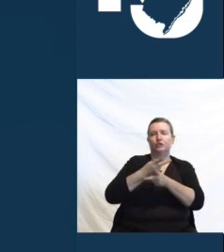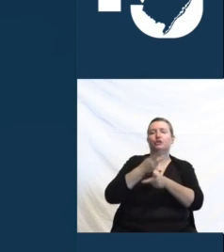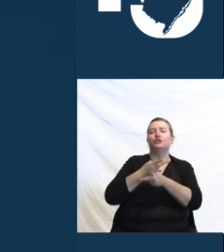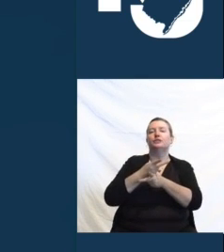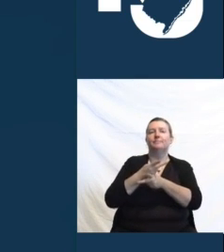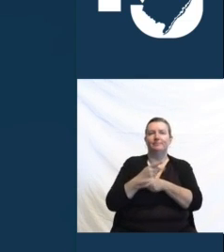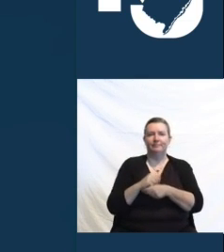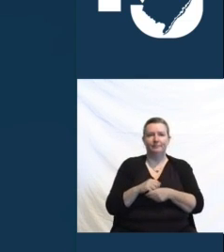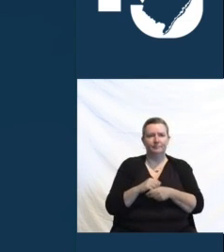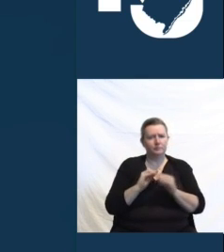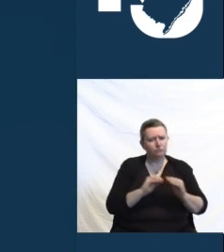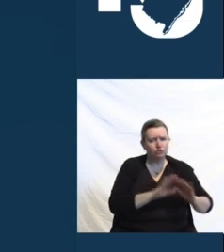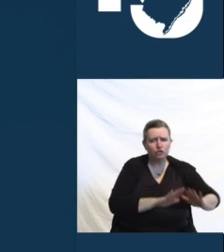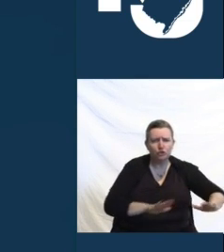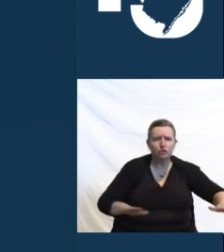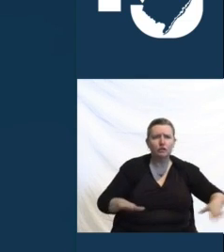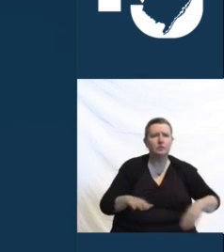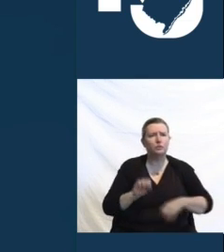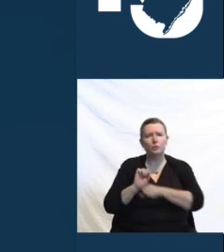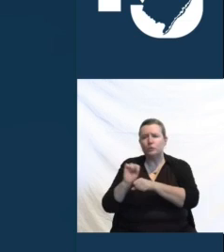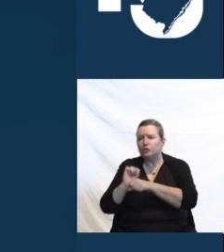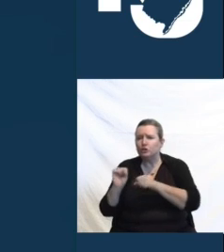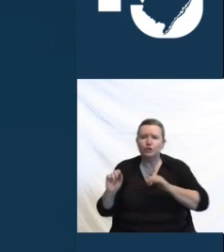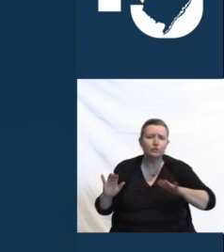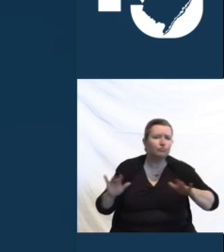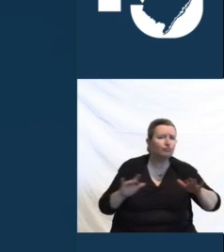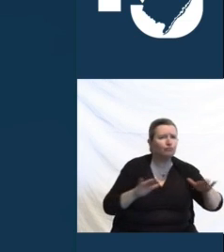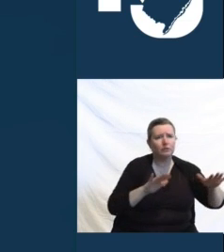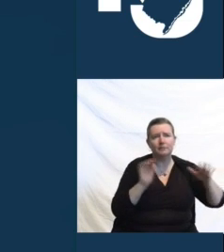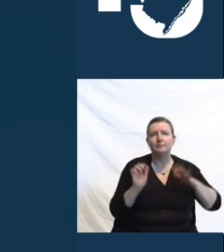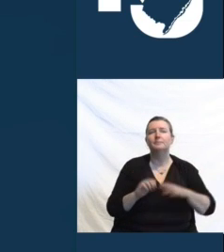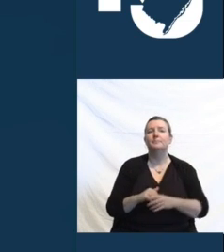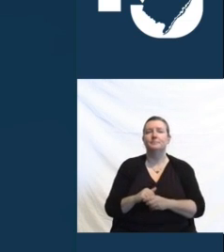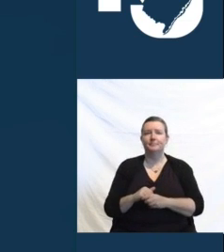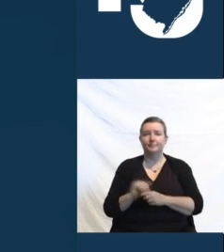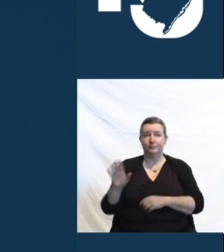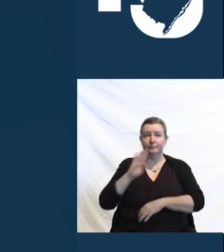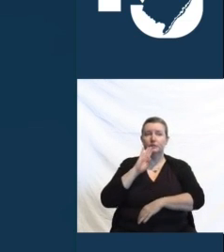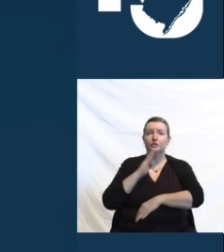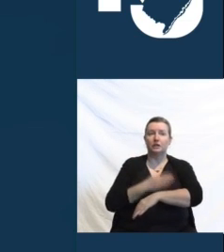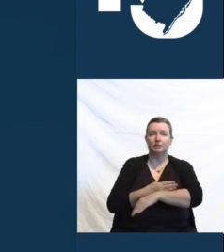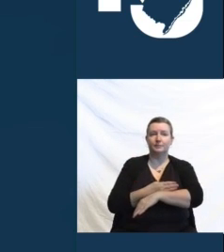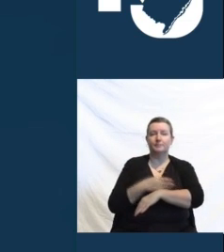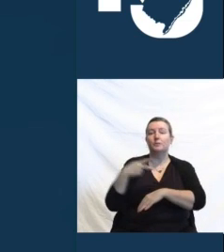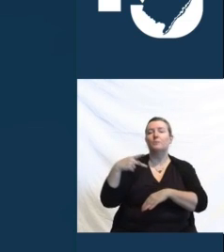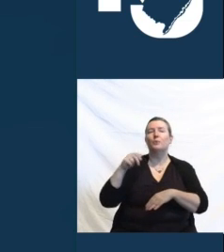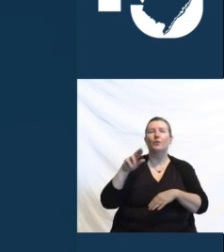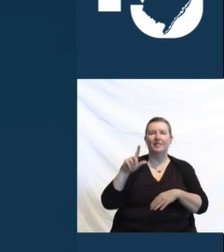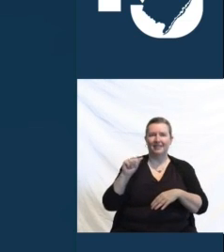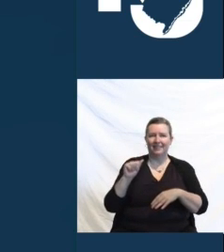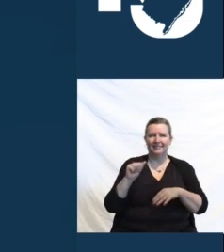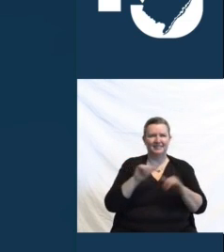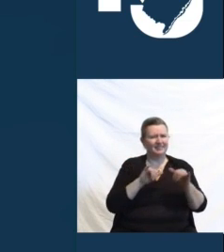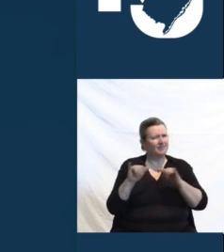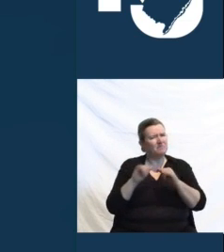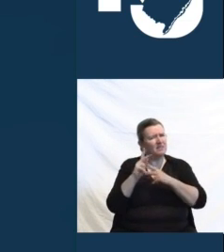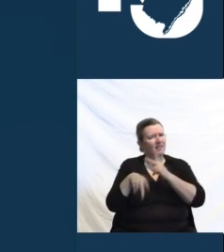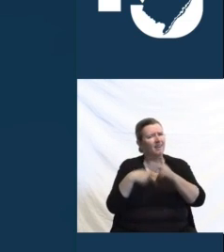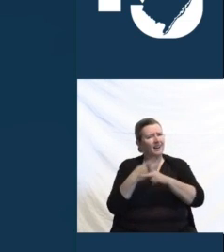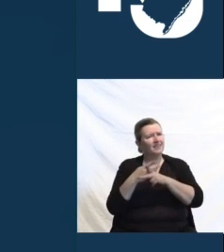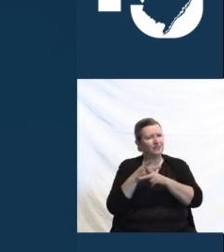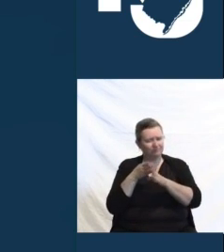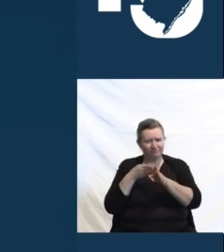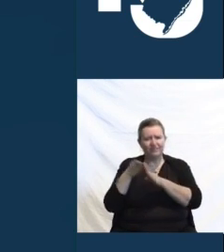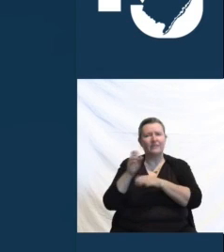inspired her daughter, Paula, with whom I had the great honor of speaking last week, to similarly follow a career in public education.